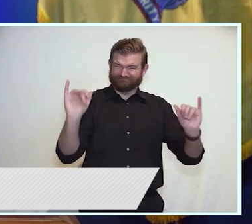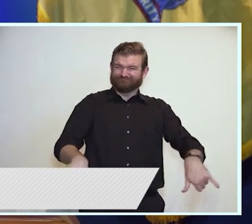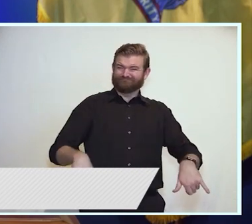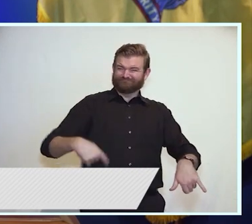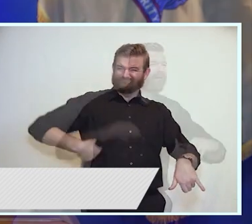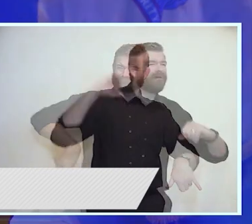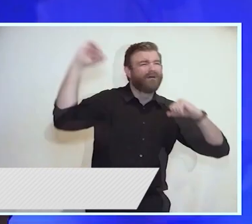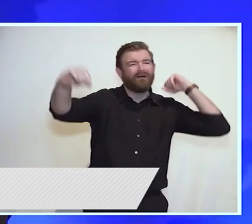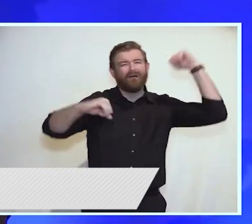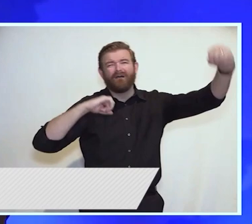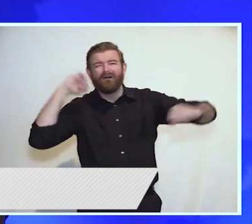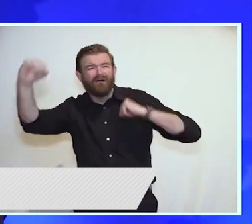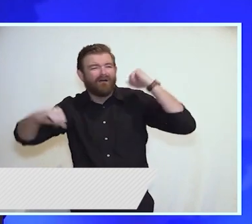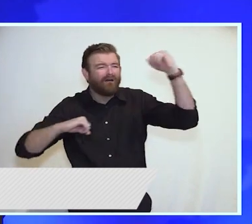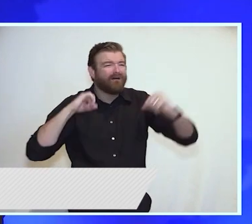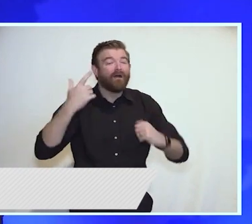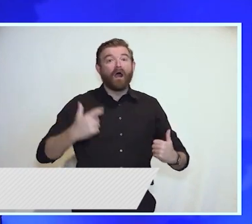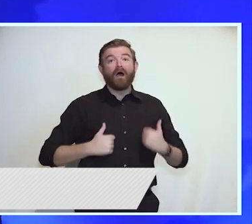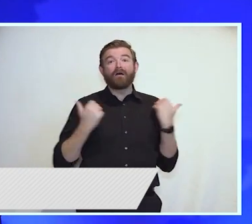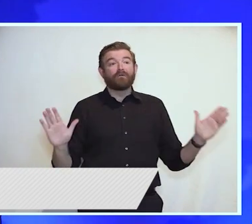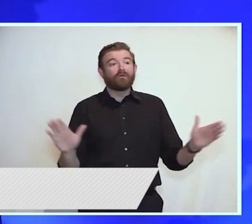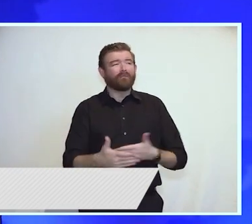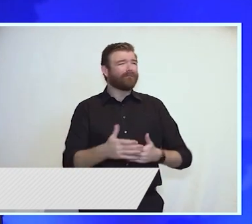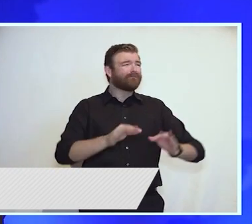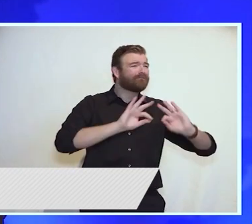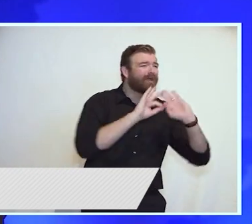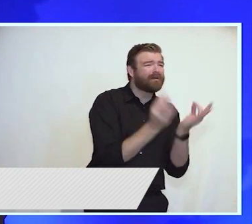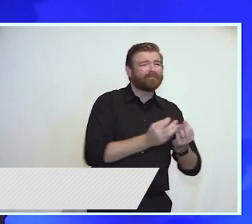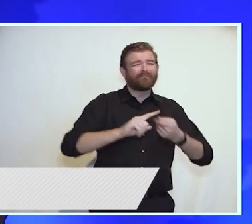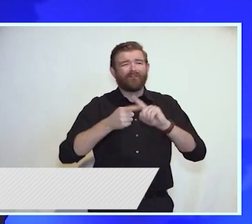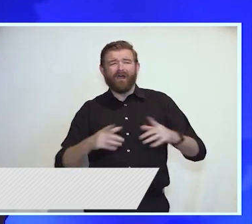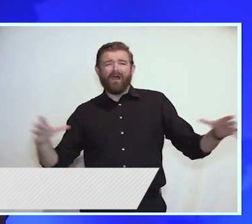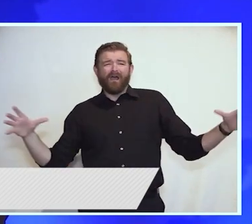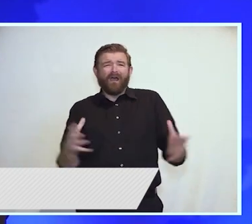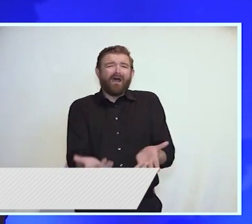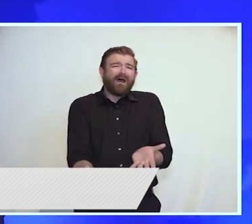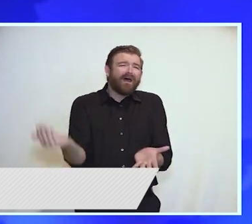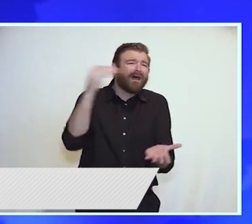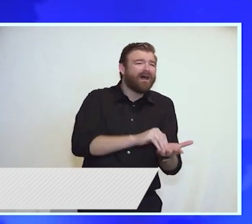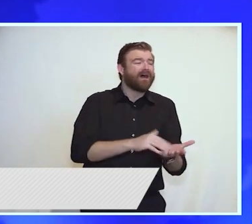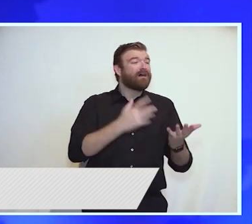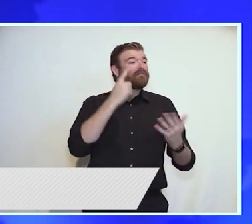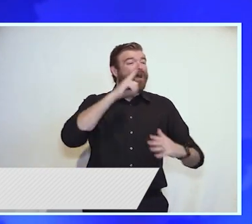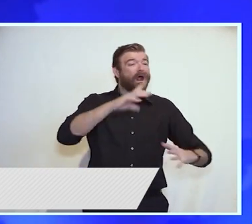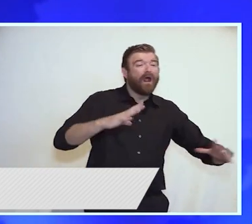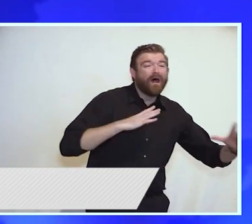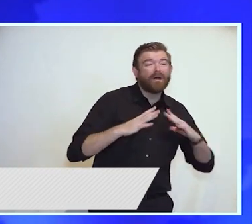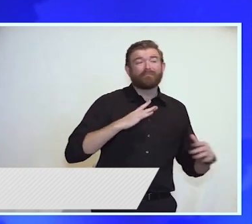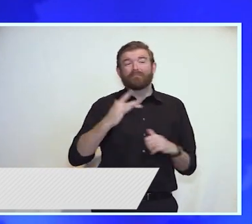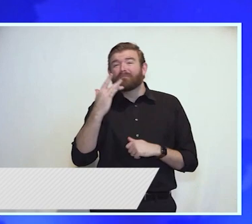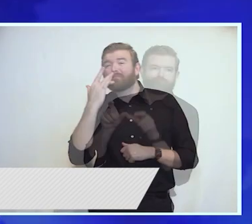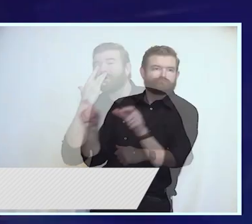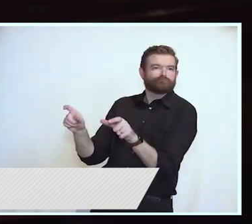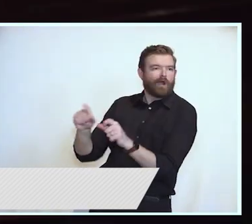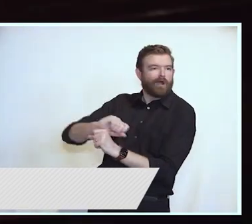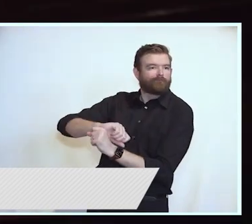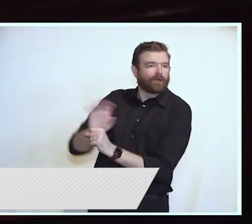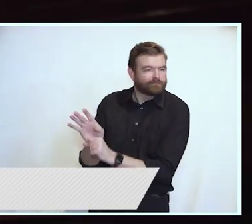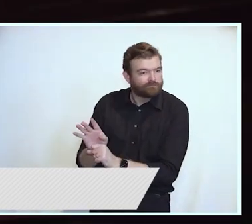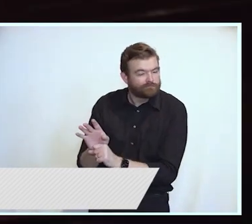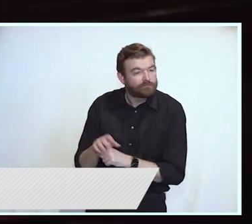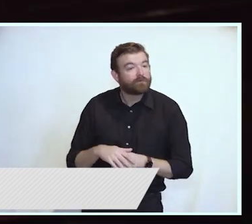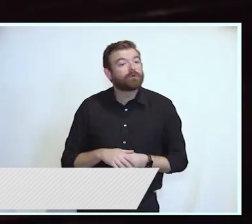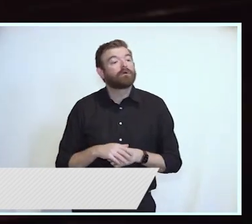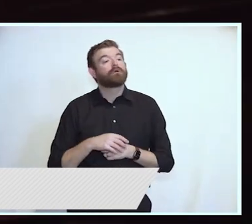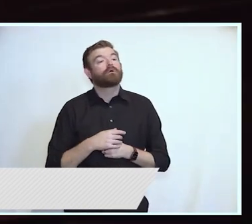view of the four years of his administration, not the last year, which is something that seems like a little bit different, although